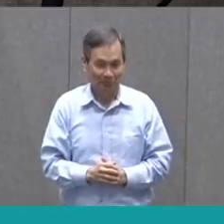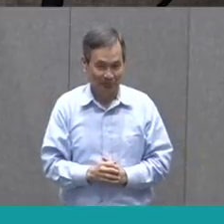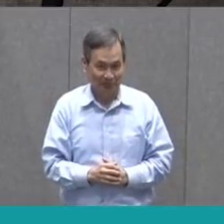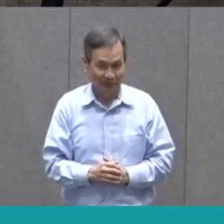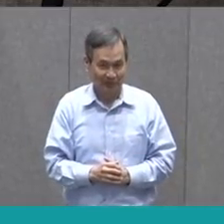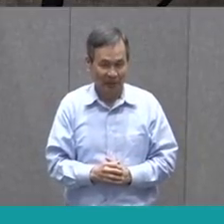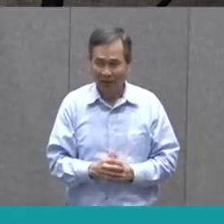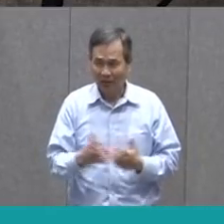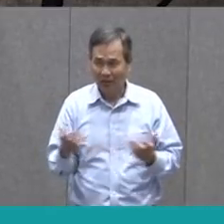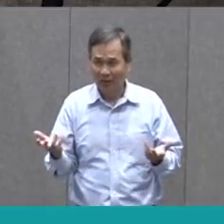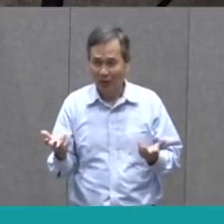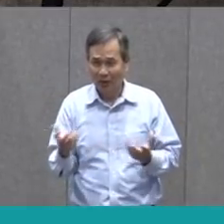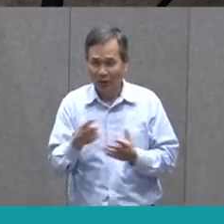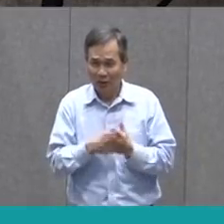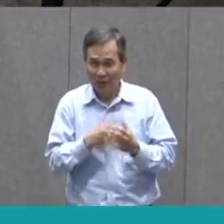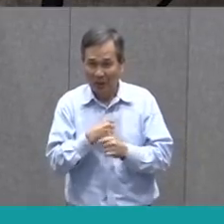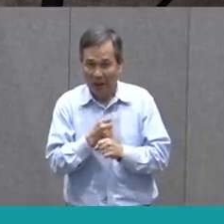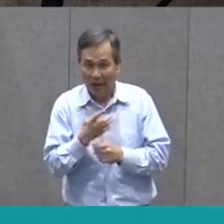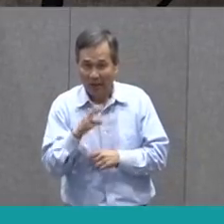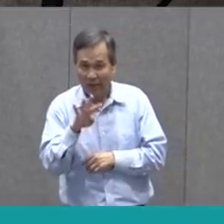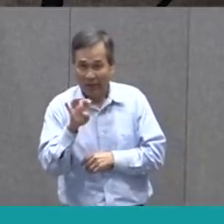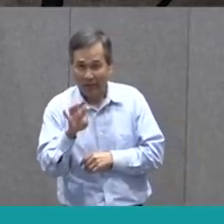Can't wait to find out what that might be.